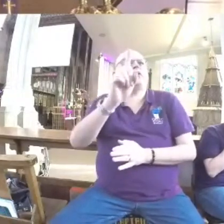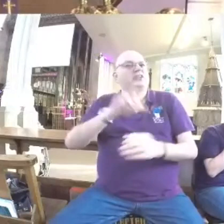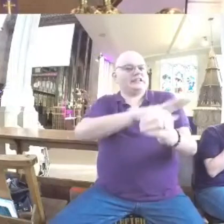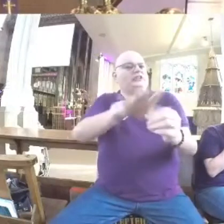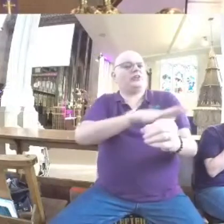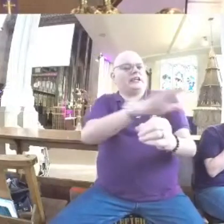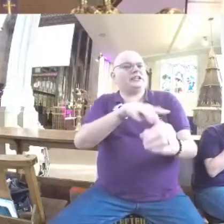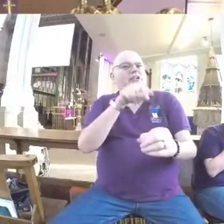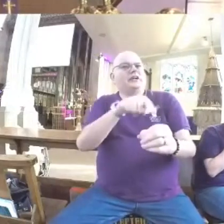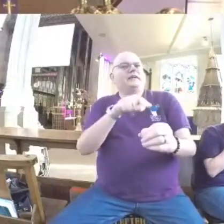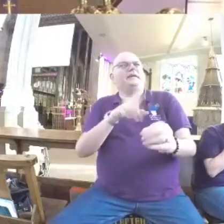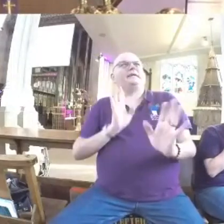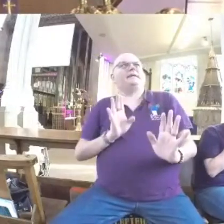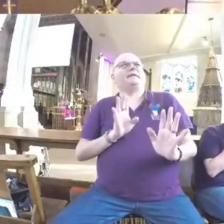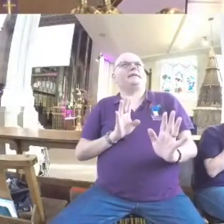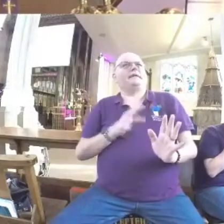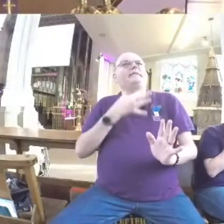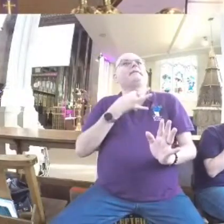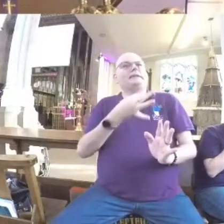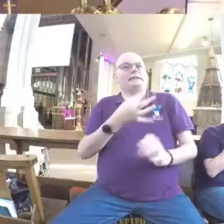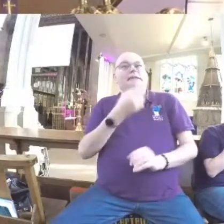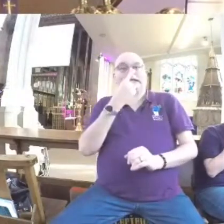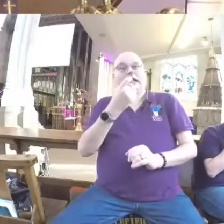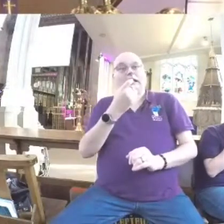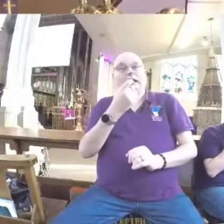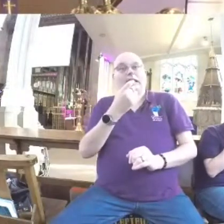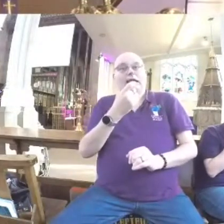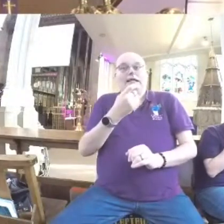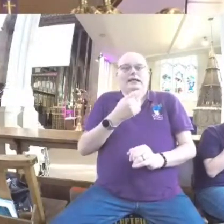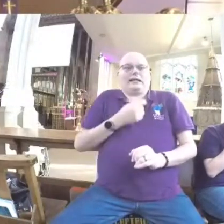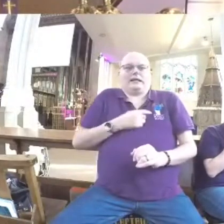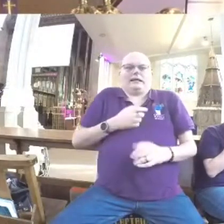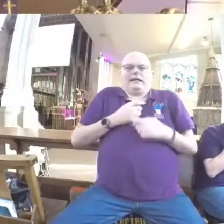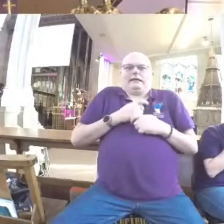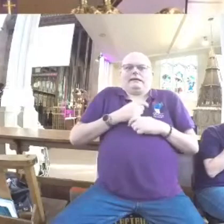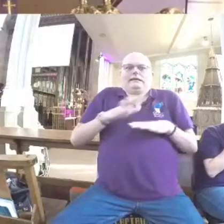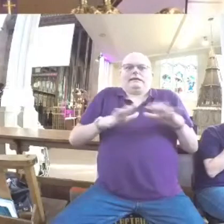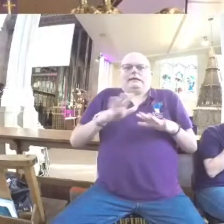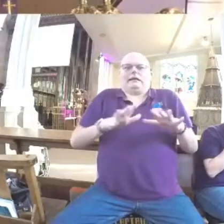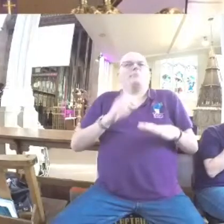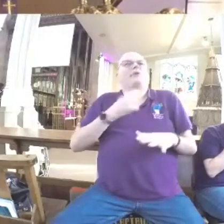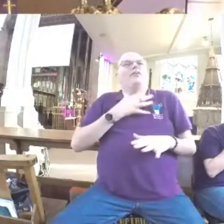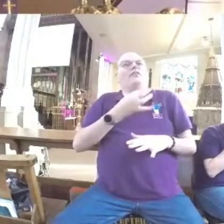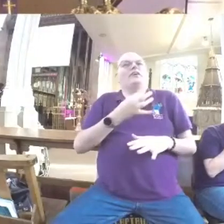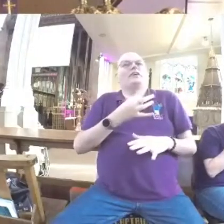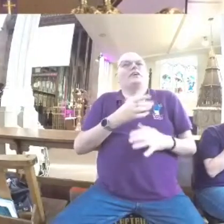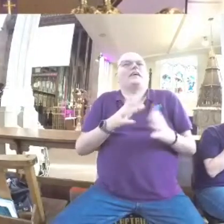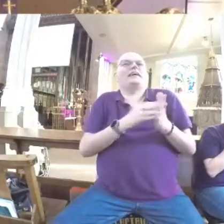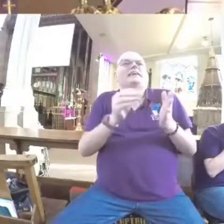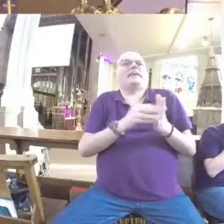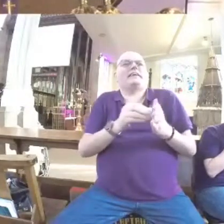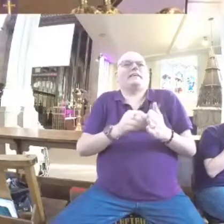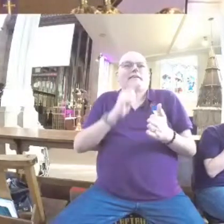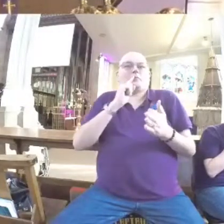situations where you can take risks that might be well out of your comfort zone, like sharing your